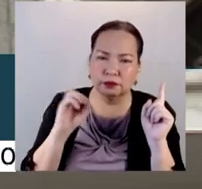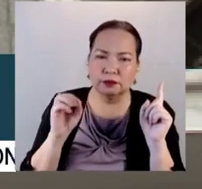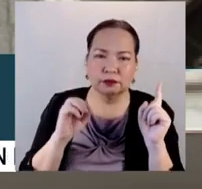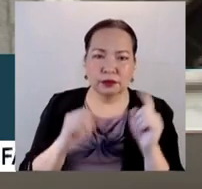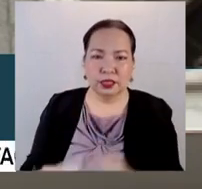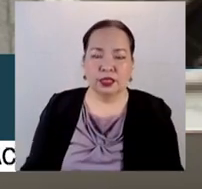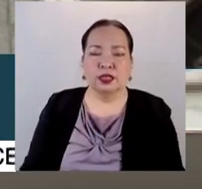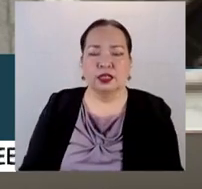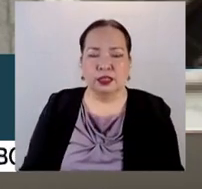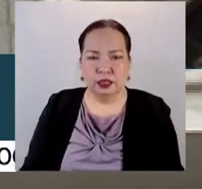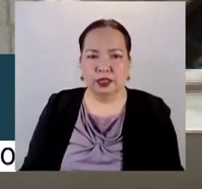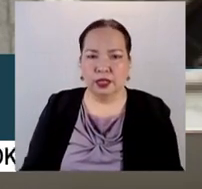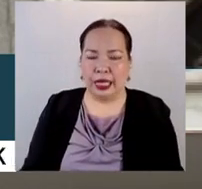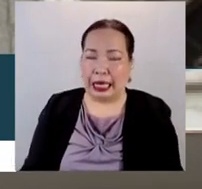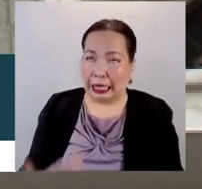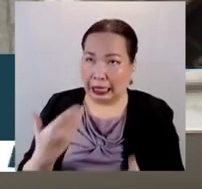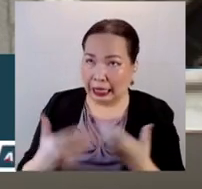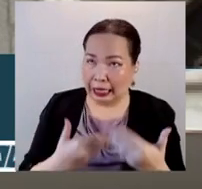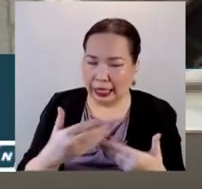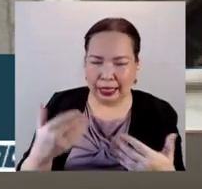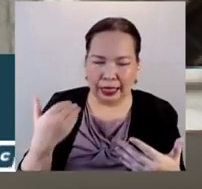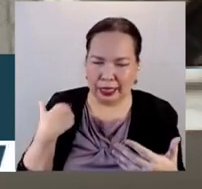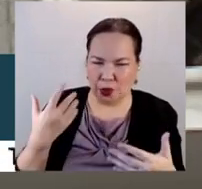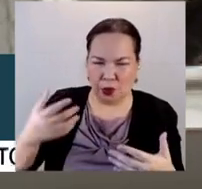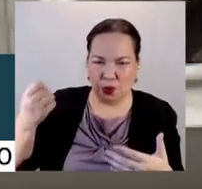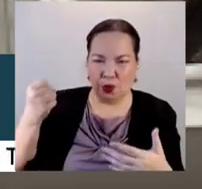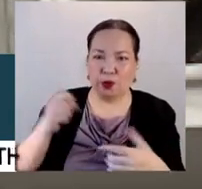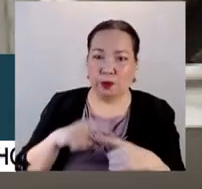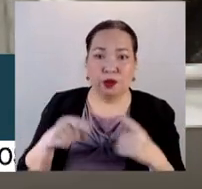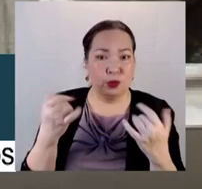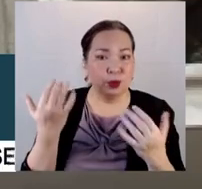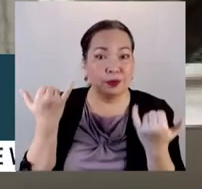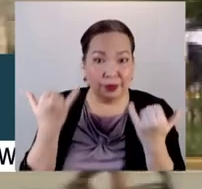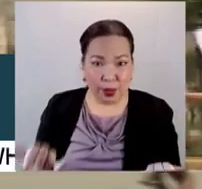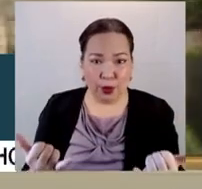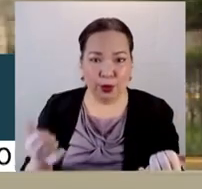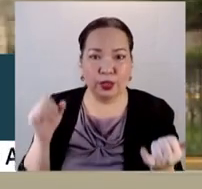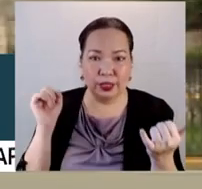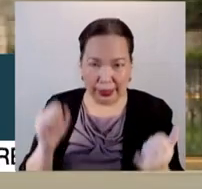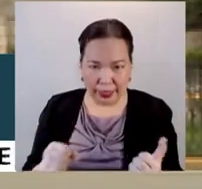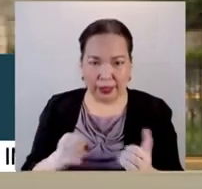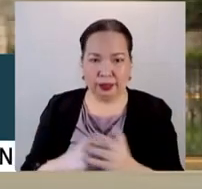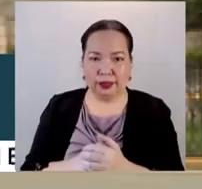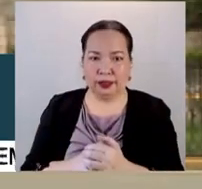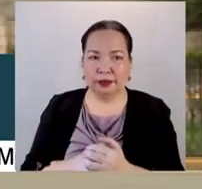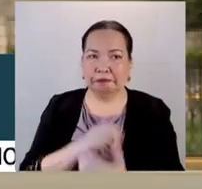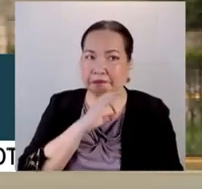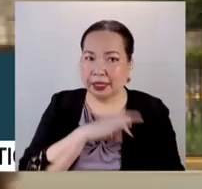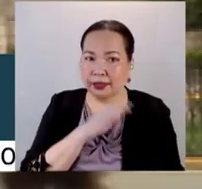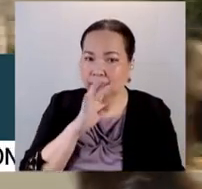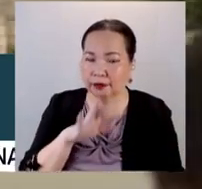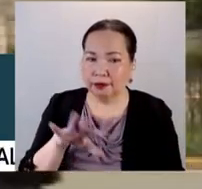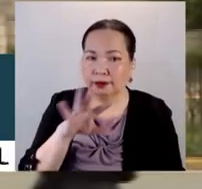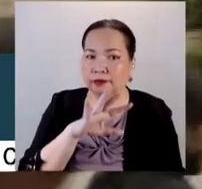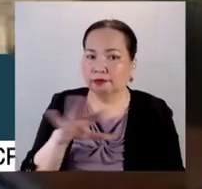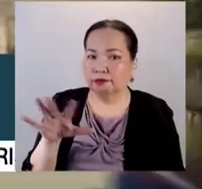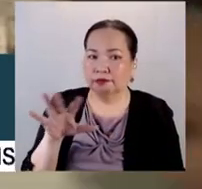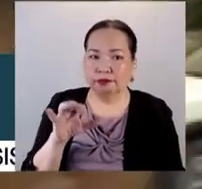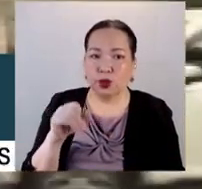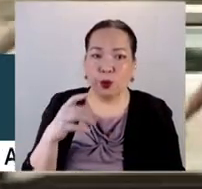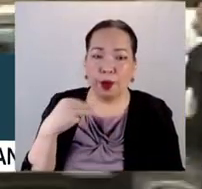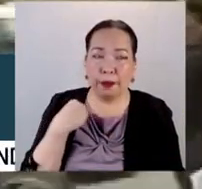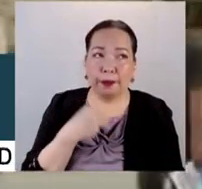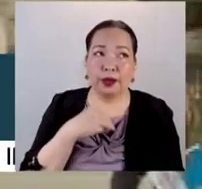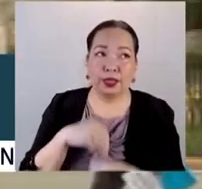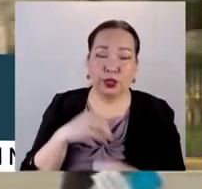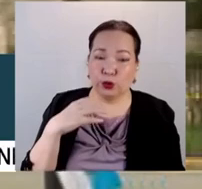meal. However, this time, hopefully, that should at least merit the attention of the members of Congress.